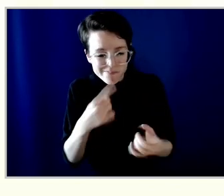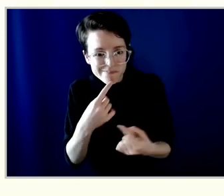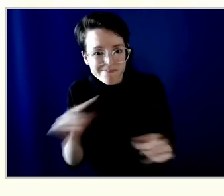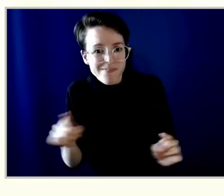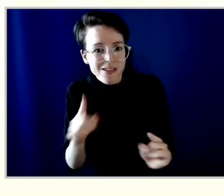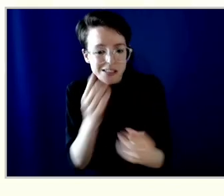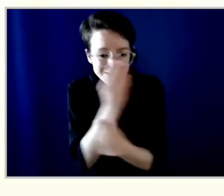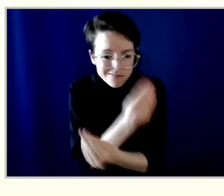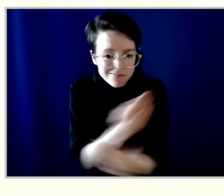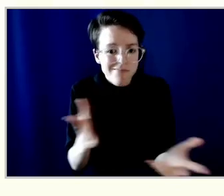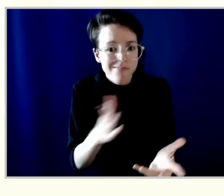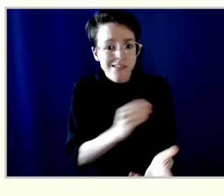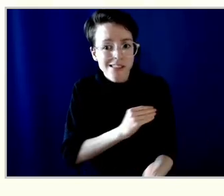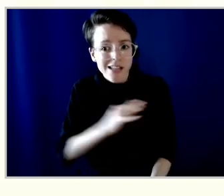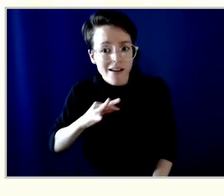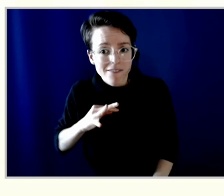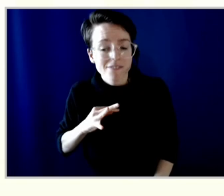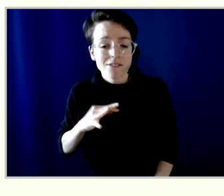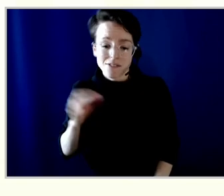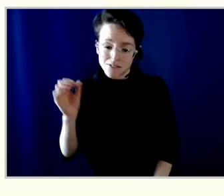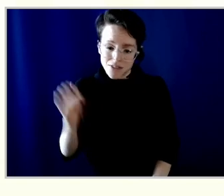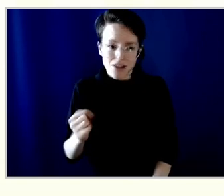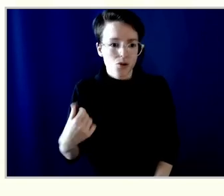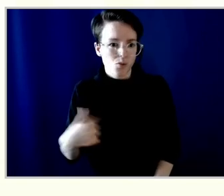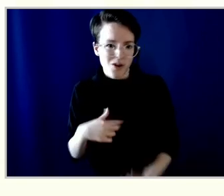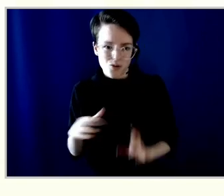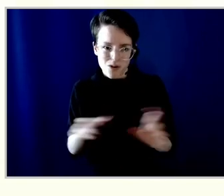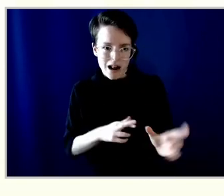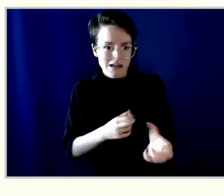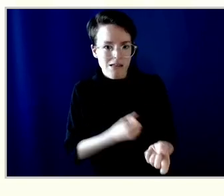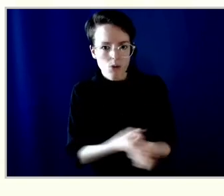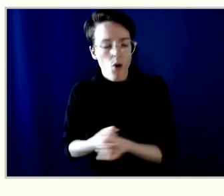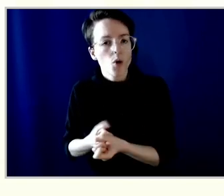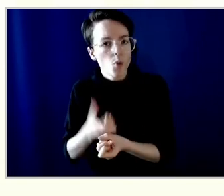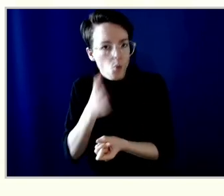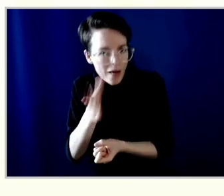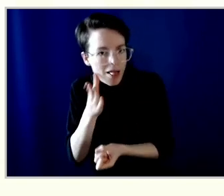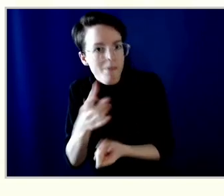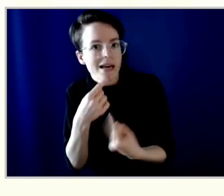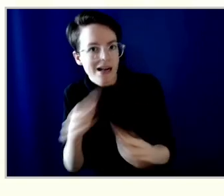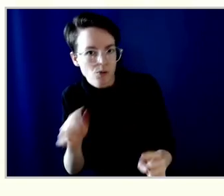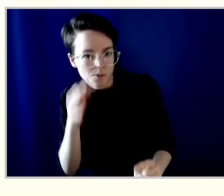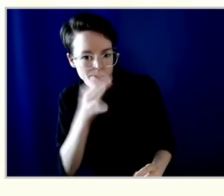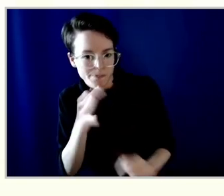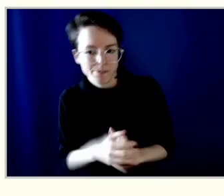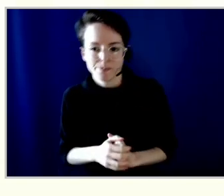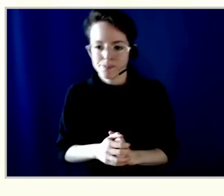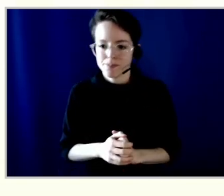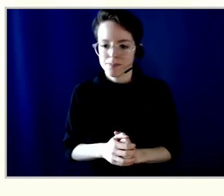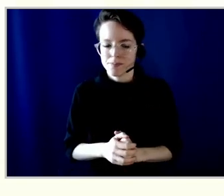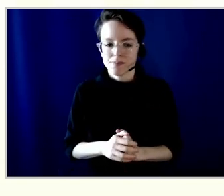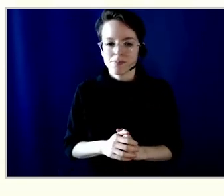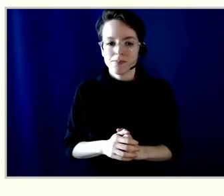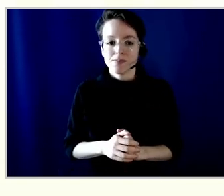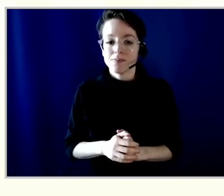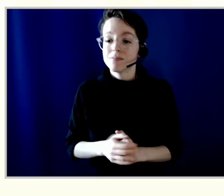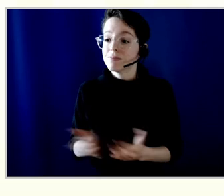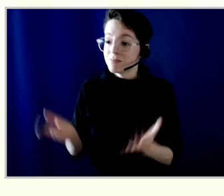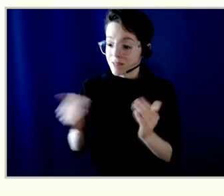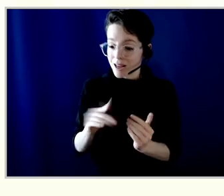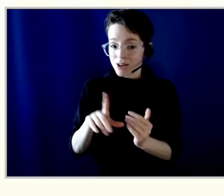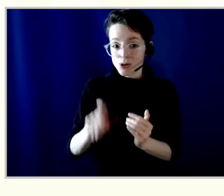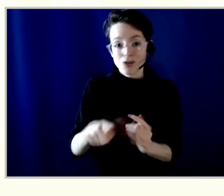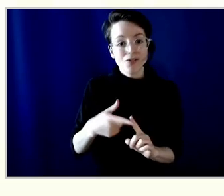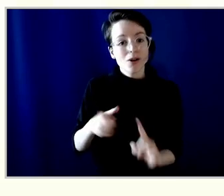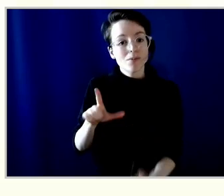help with that current inflationary environment. Great. Our next question is from Louise. I'm wondering why Vancity, although